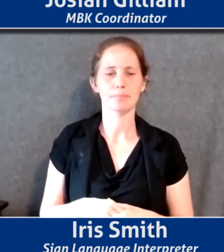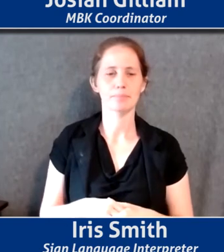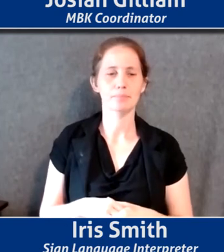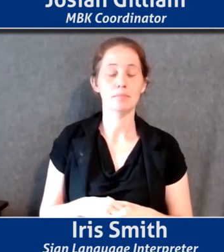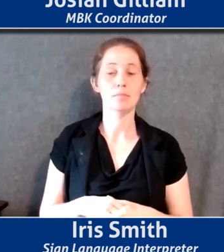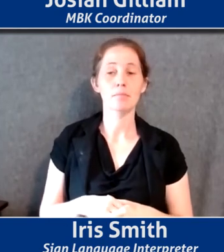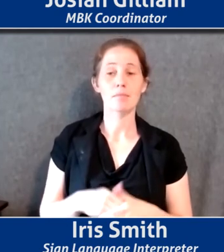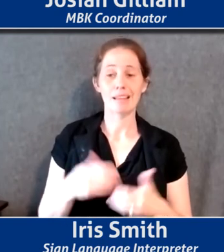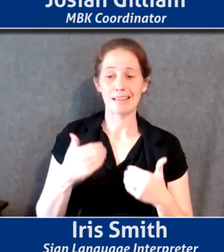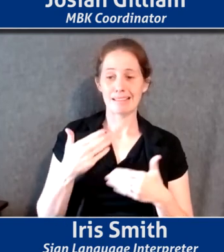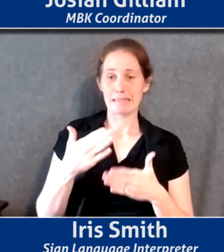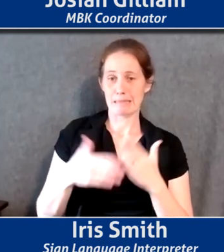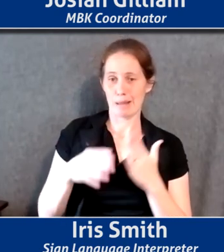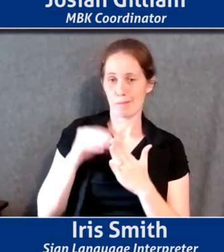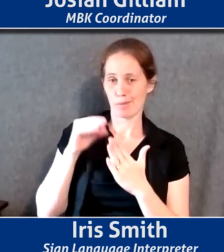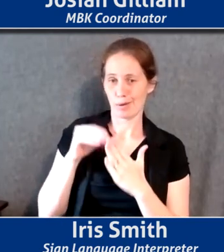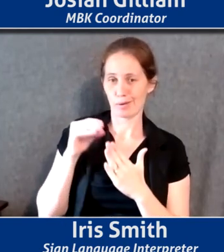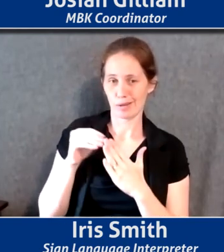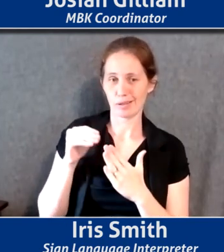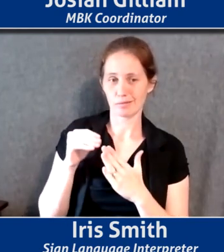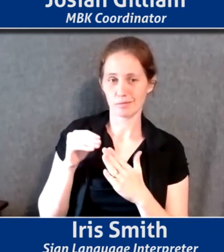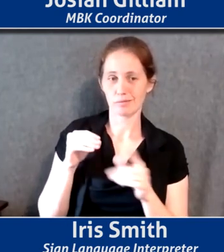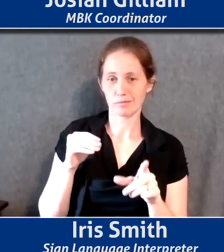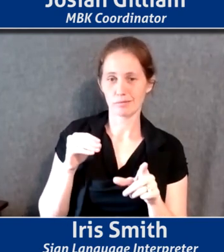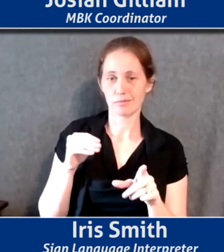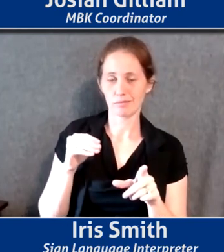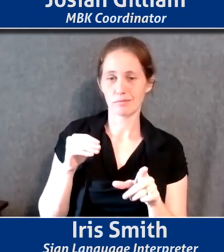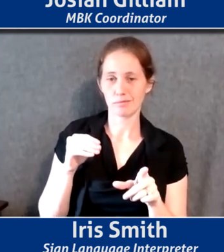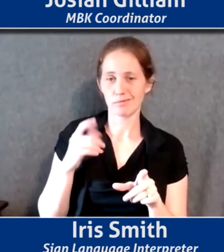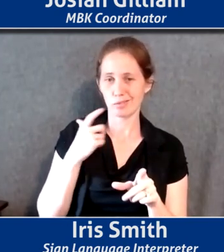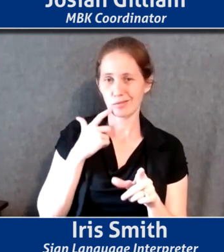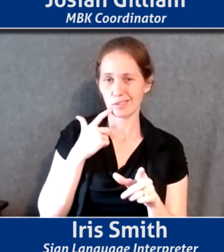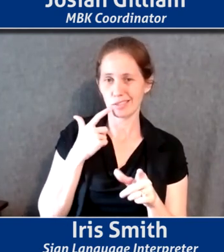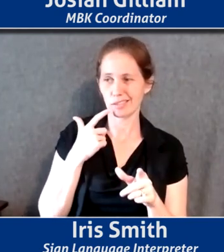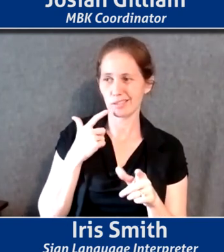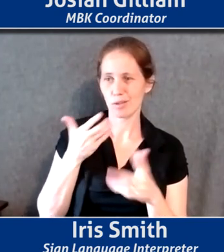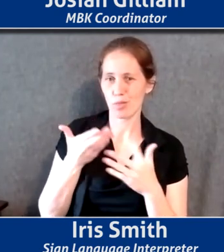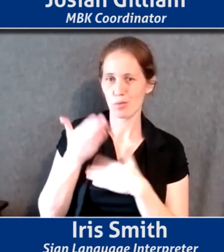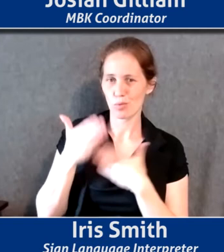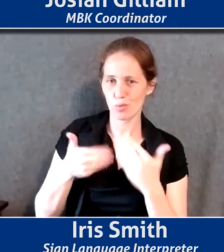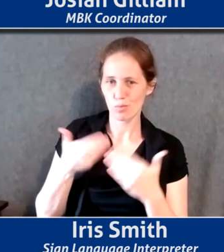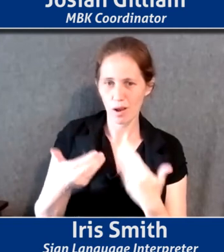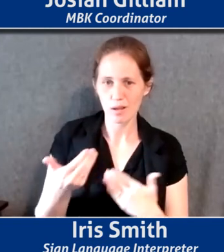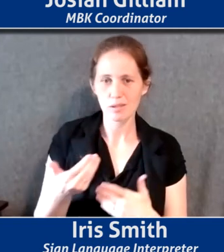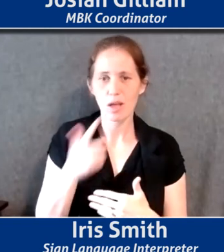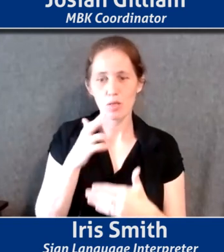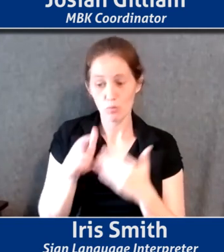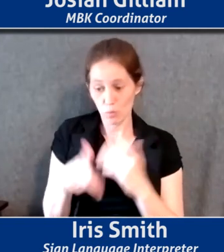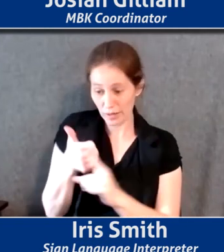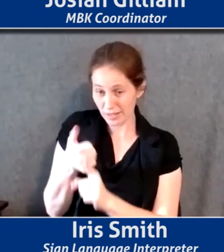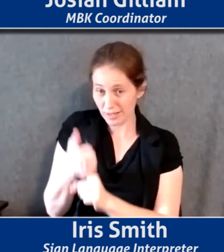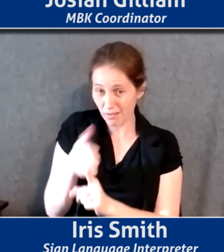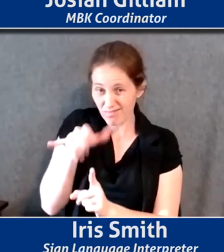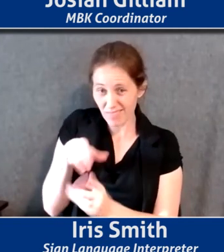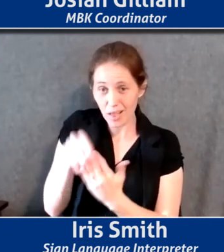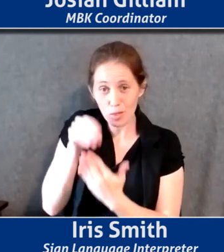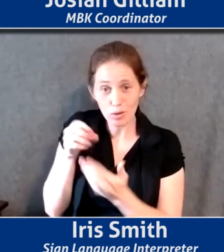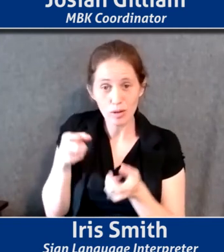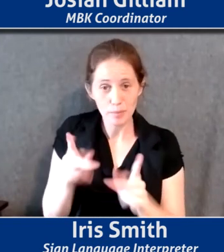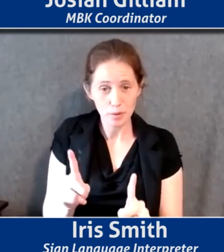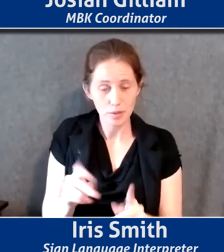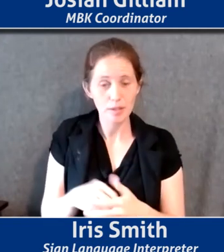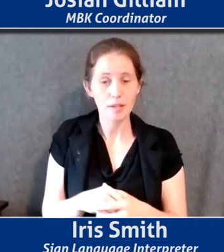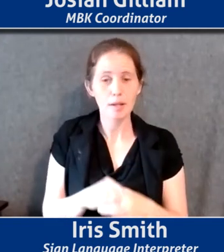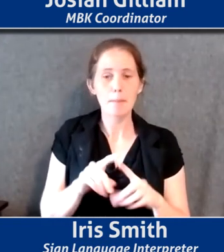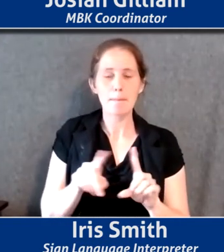there's been some learnings anew that have taken place, you know, uh, throughout the process, you know, certainly the report itself is a, is a learning opportunity, uh,